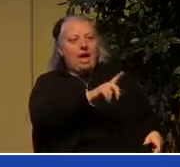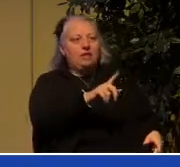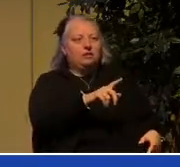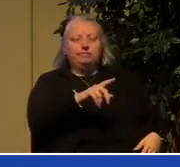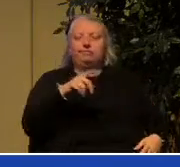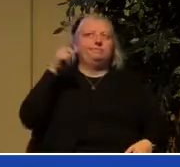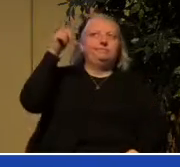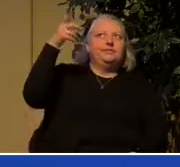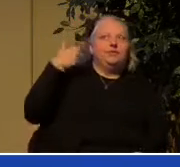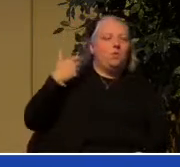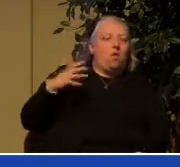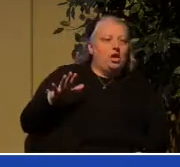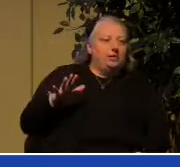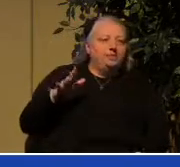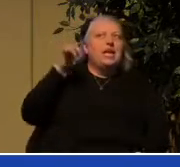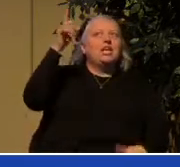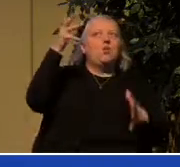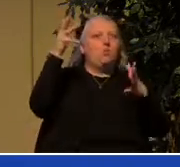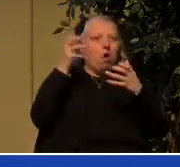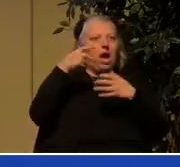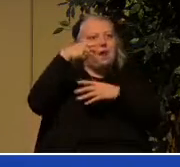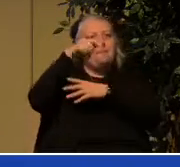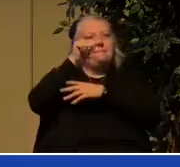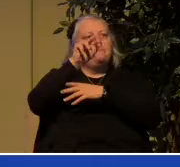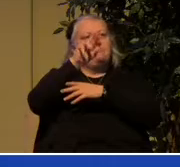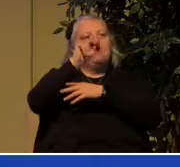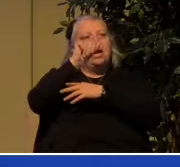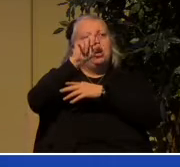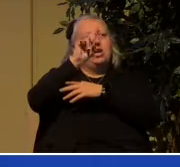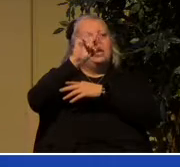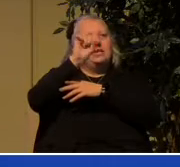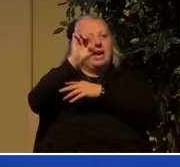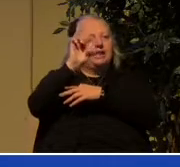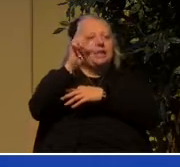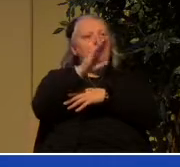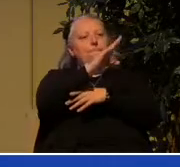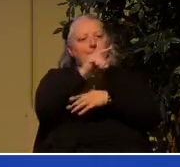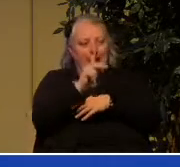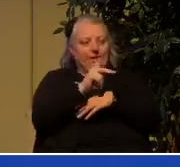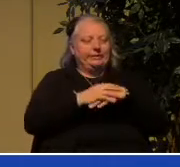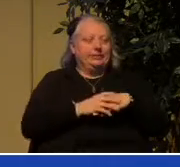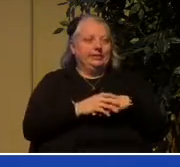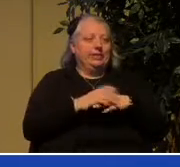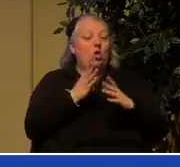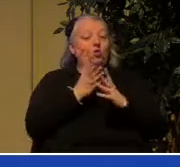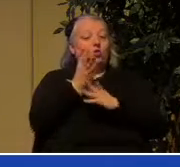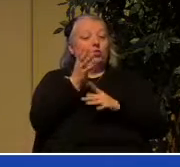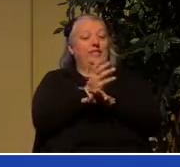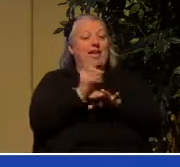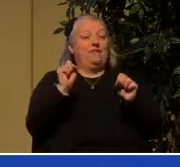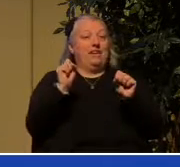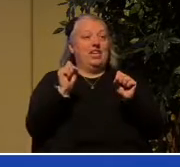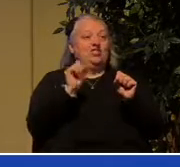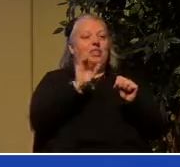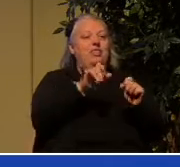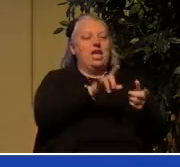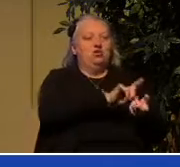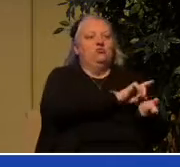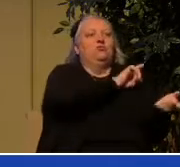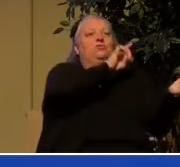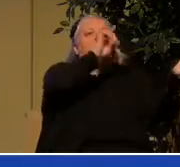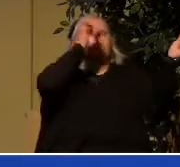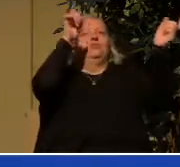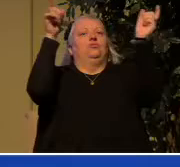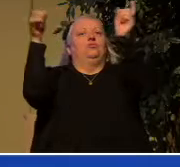paradise for us. And in the history of salvation, that begins to take a gigantic leap forward in